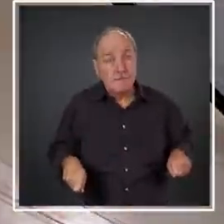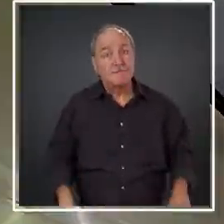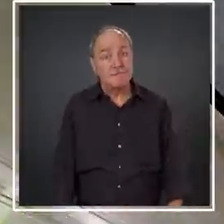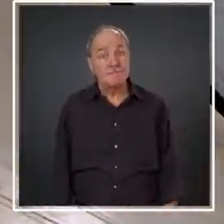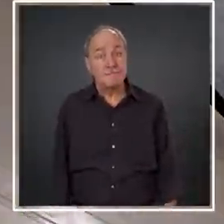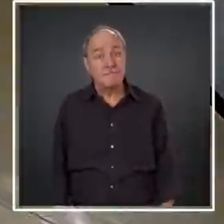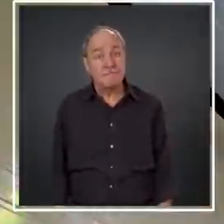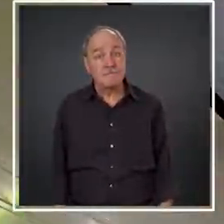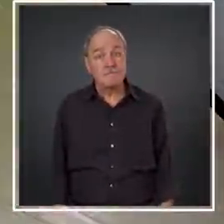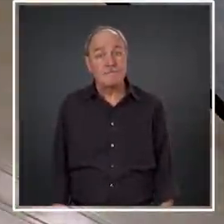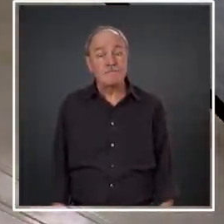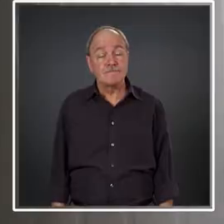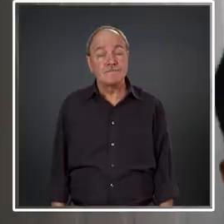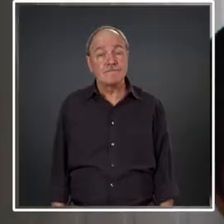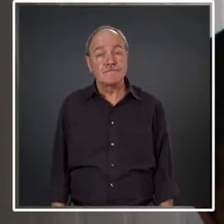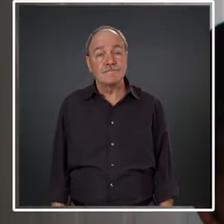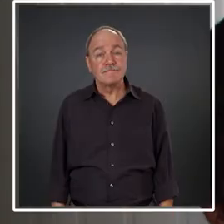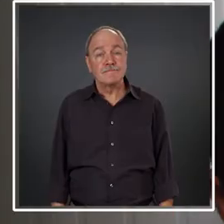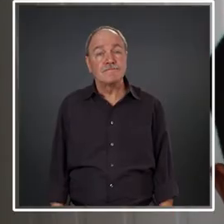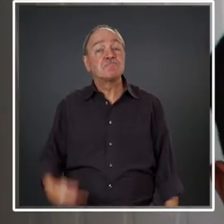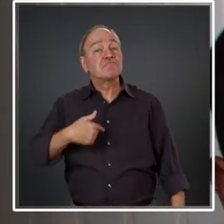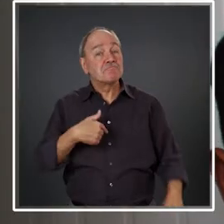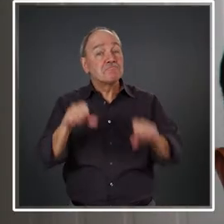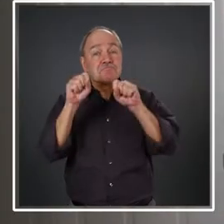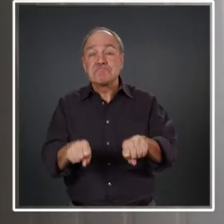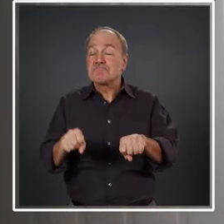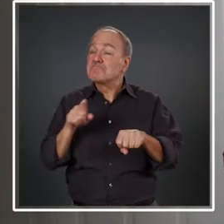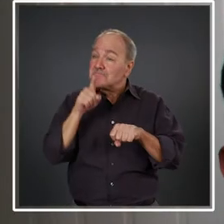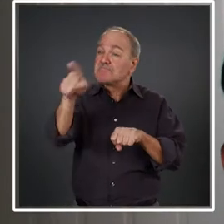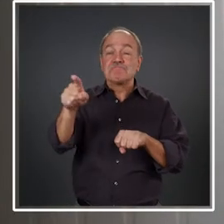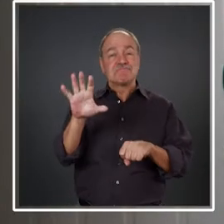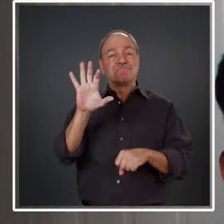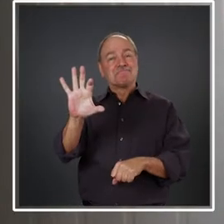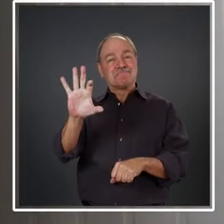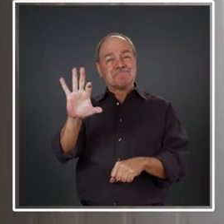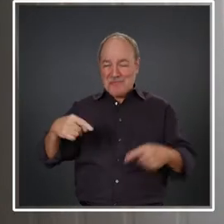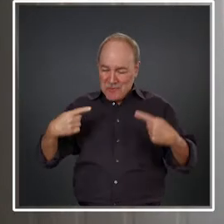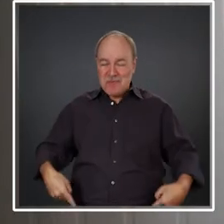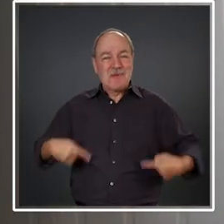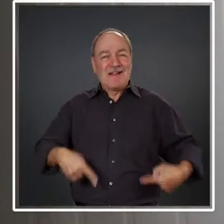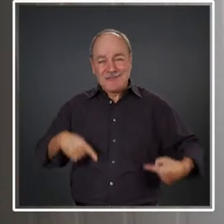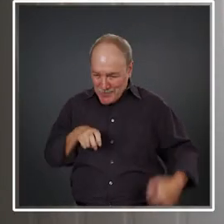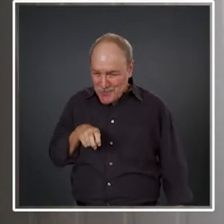construction crew works on the toilet. I'll be able to go to the bathroom with my wheelchair.